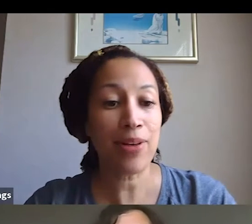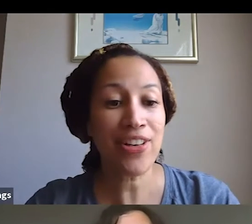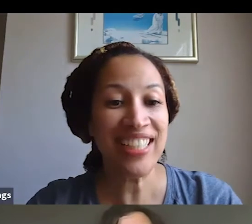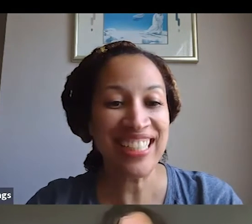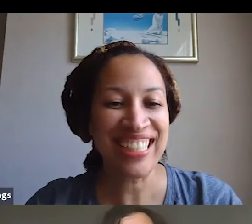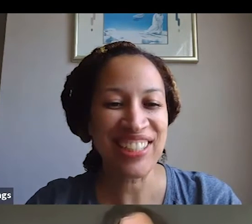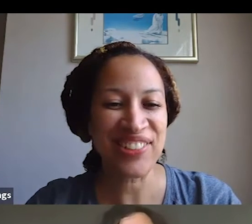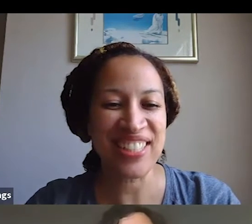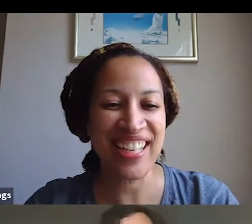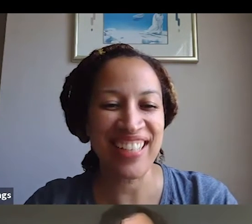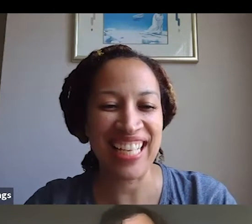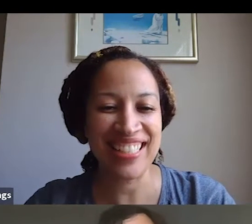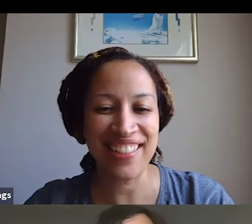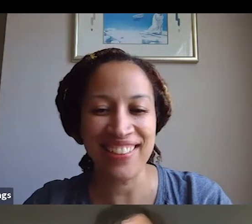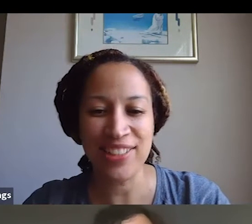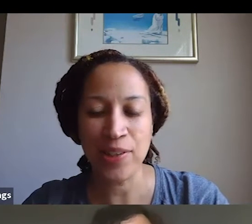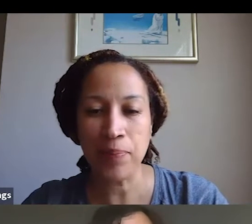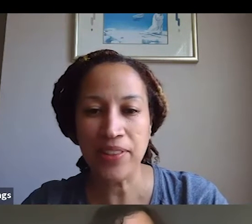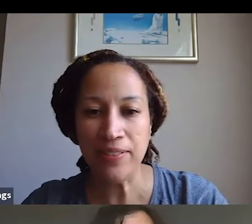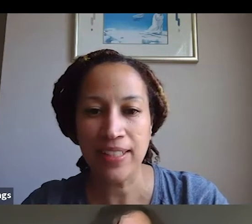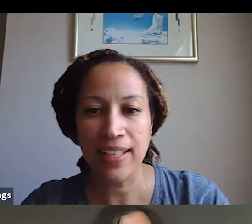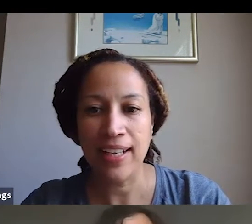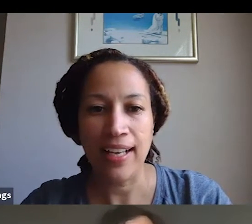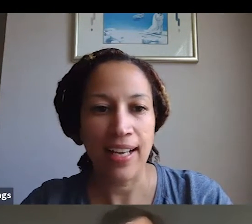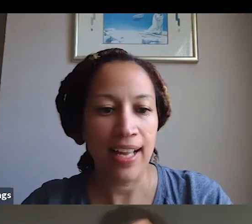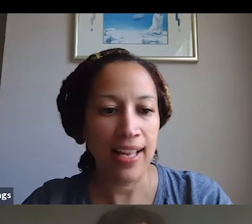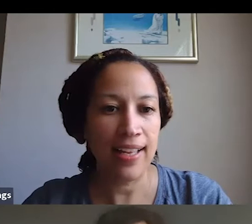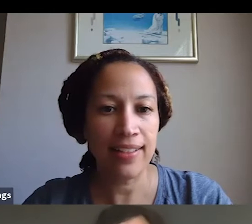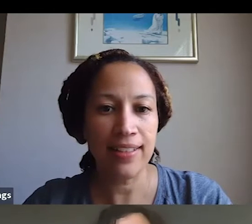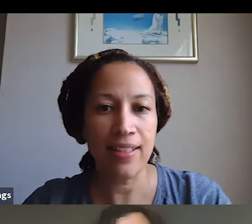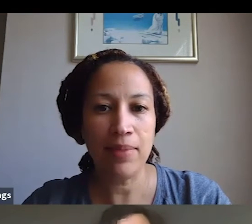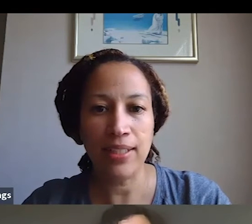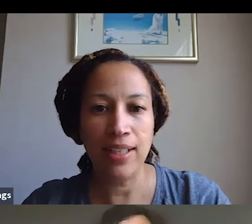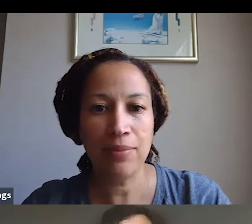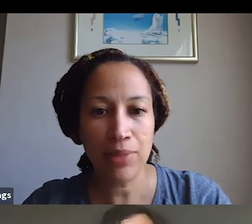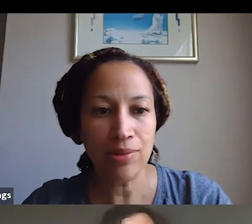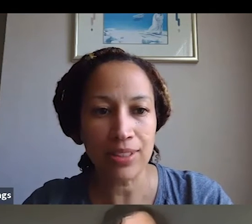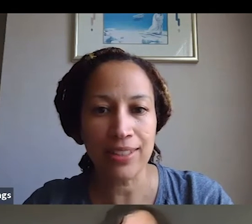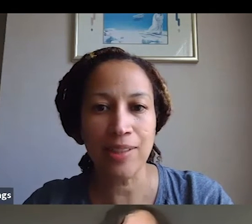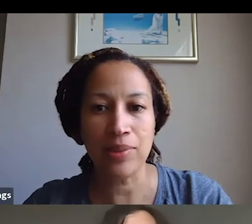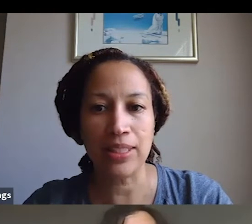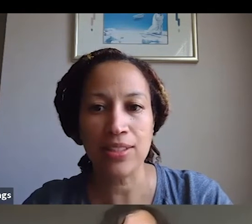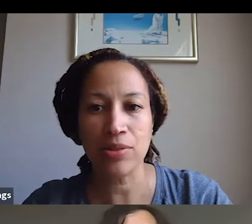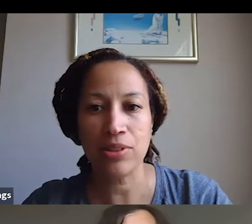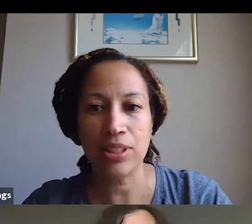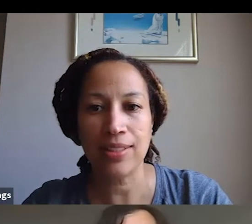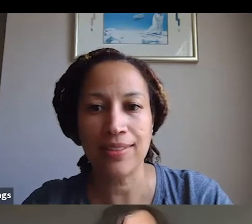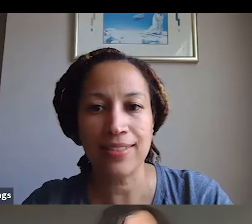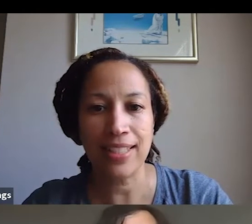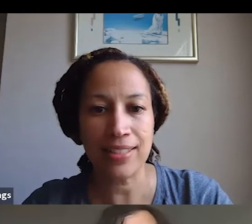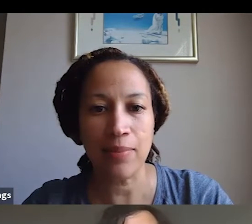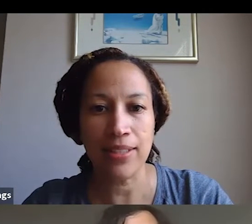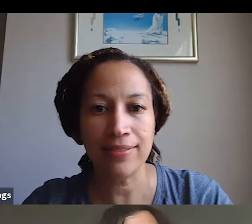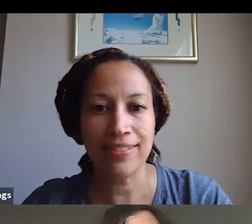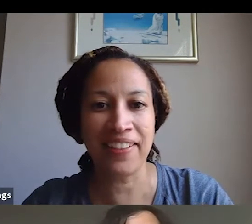Whitberg, who is our ASL interpreter. And let me unmute Kimberly so she can